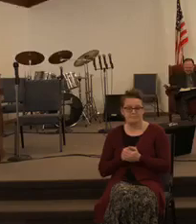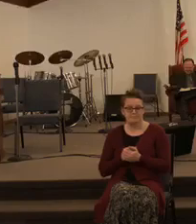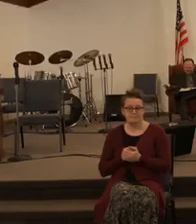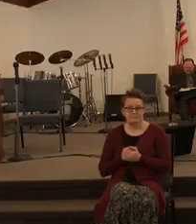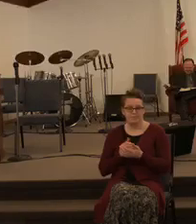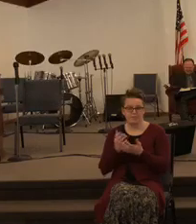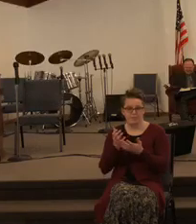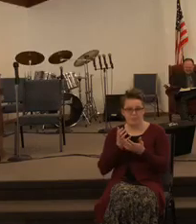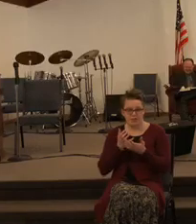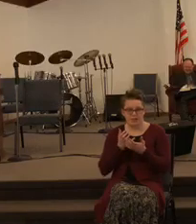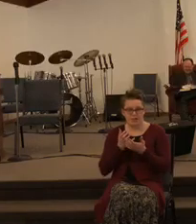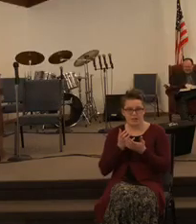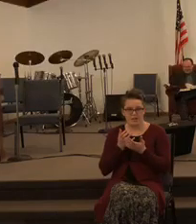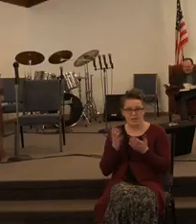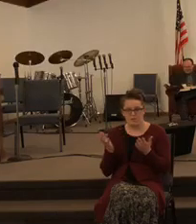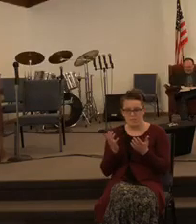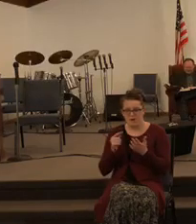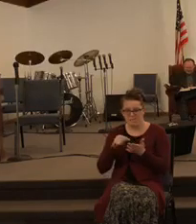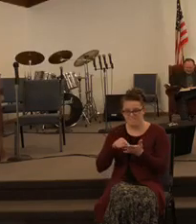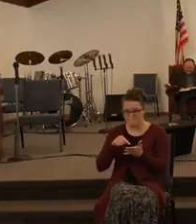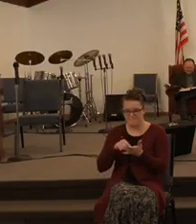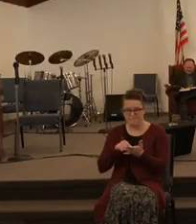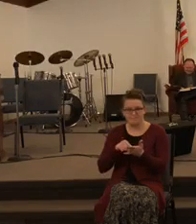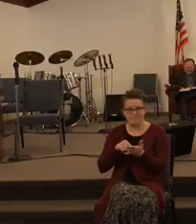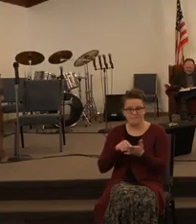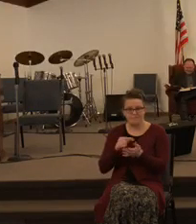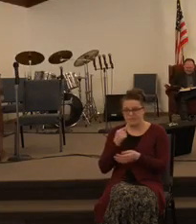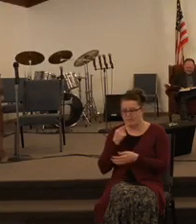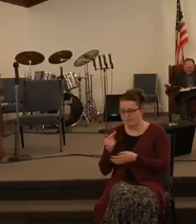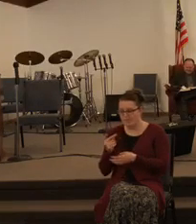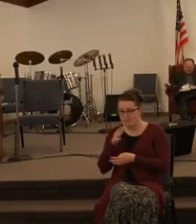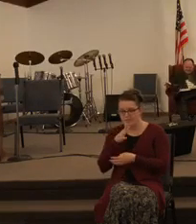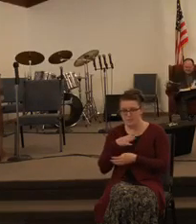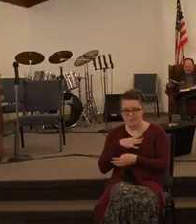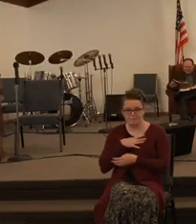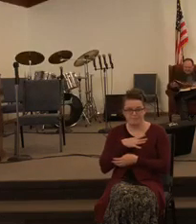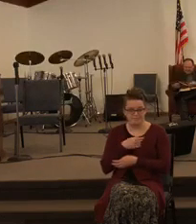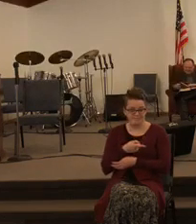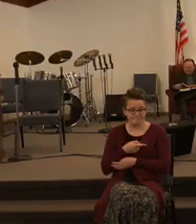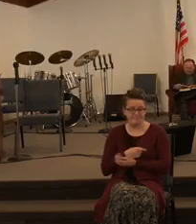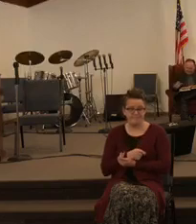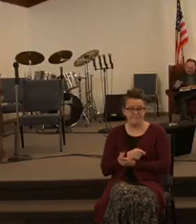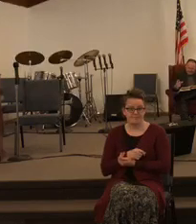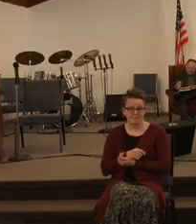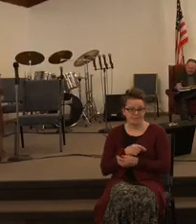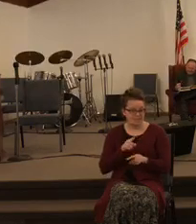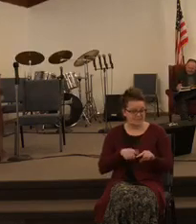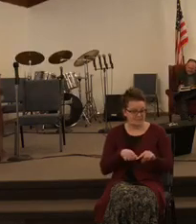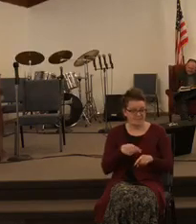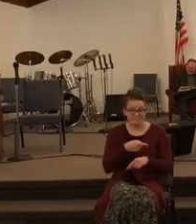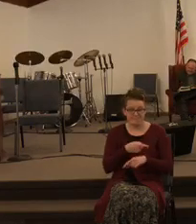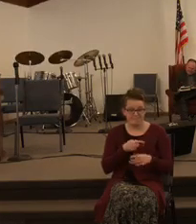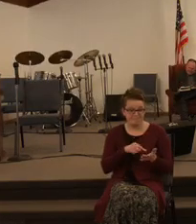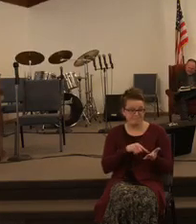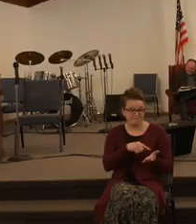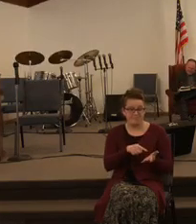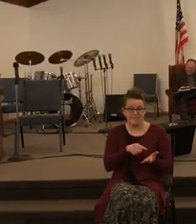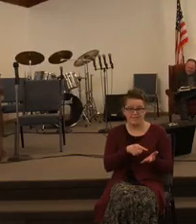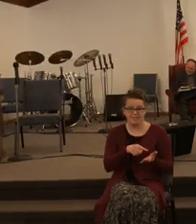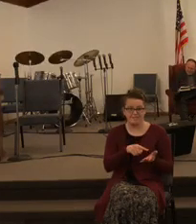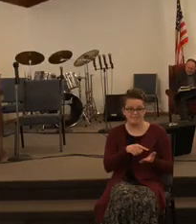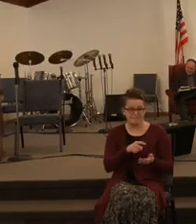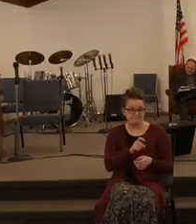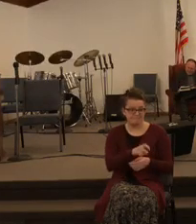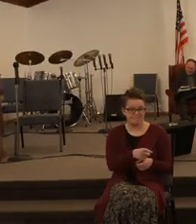they was wanting what was owed to them and they told the woman if you can't pay then you're going to have to turn your two sons